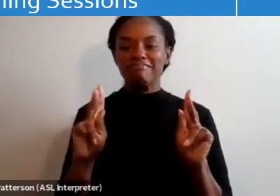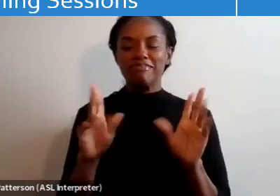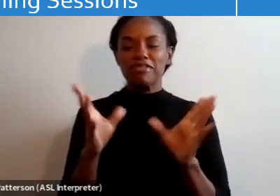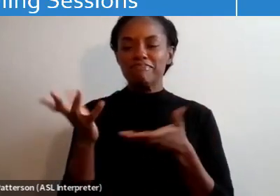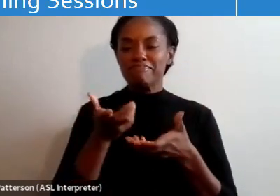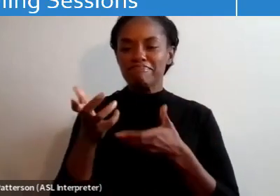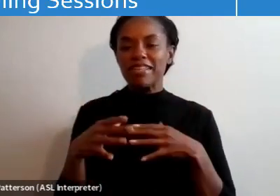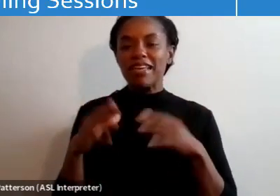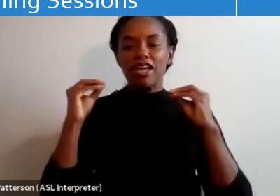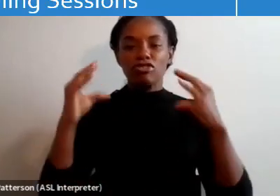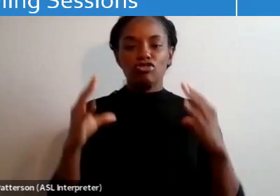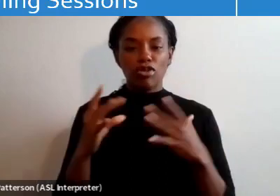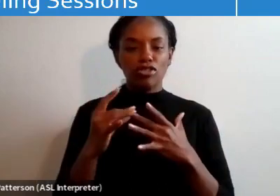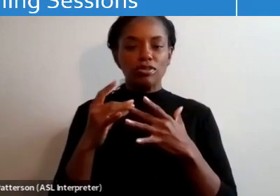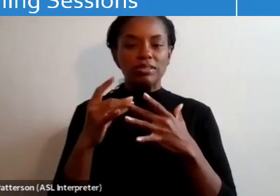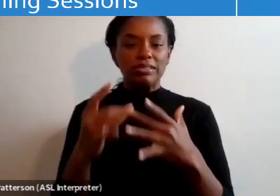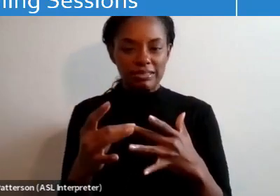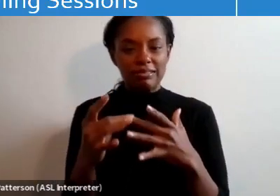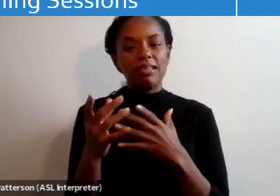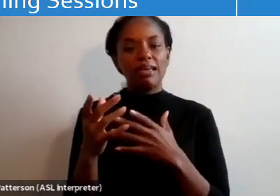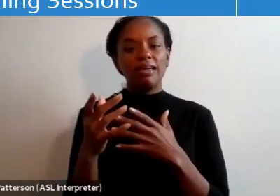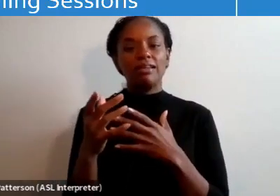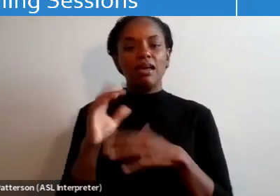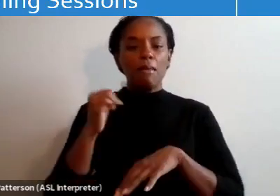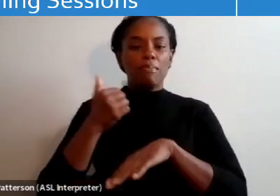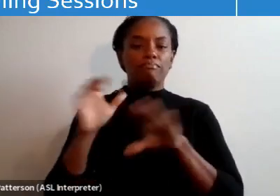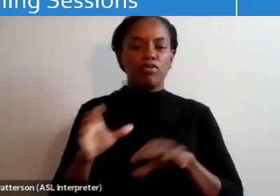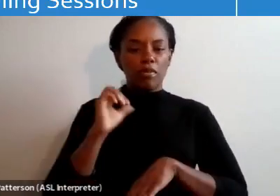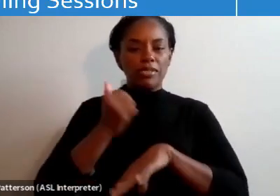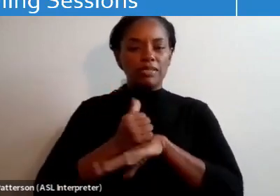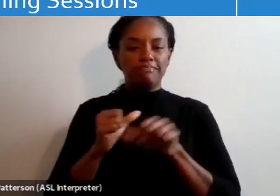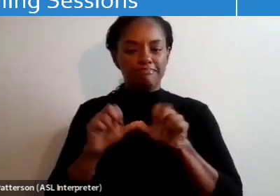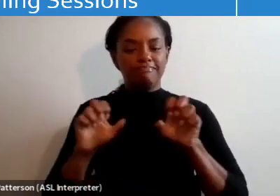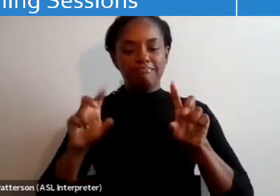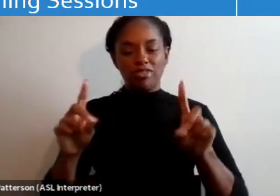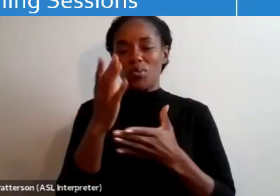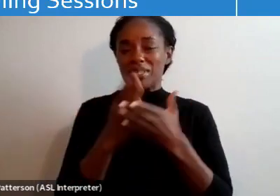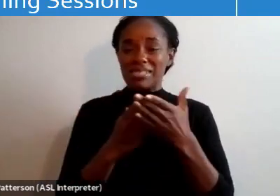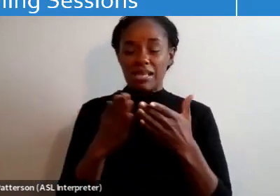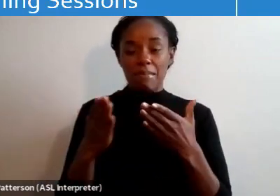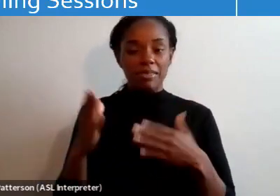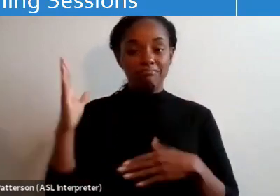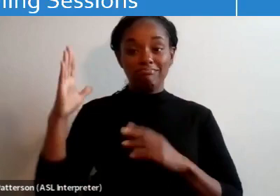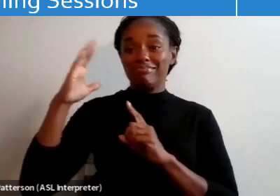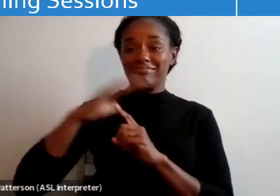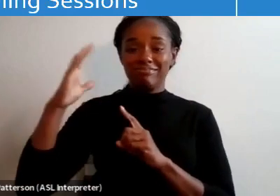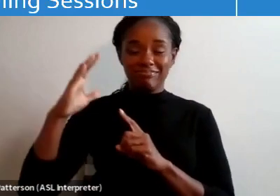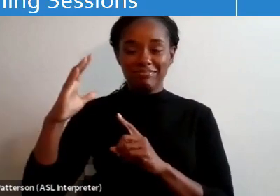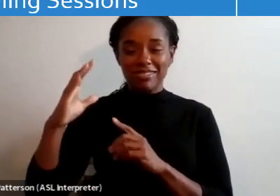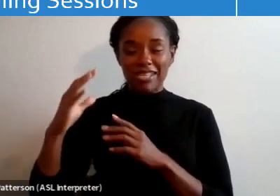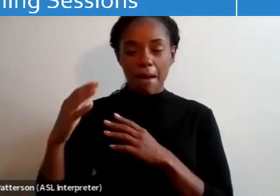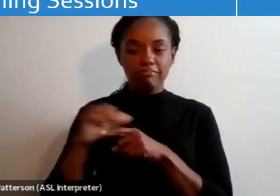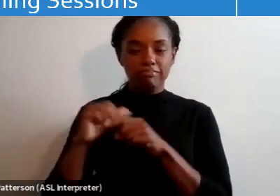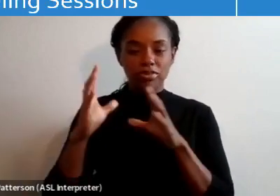performance-based continuing education, with some of healthcare interpreting's leading trainers, with language-specific workshops in